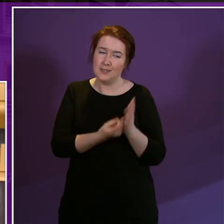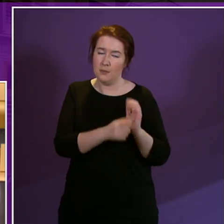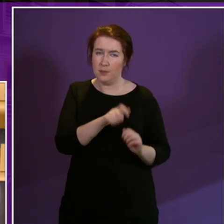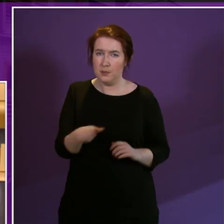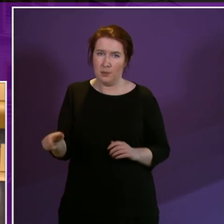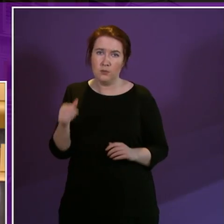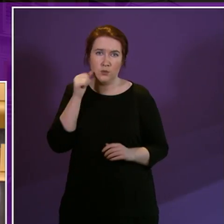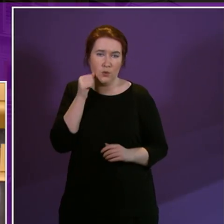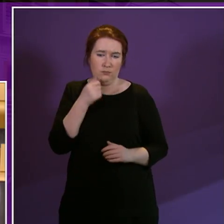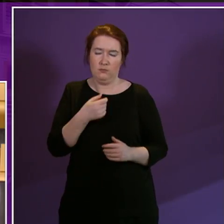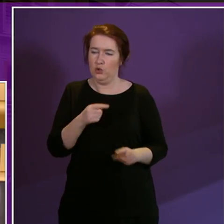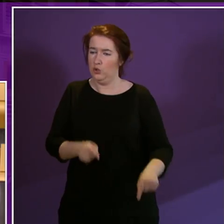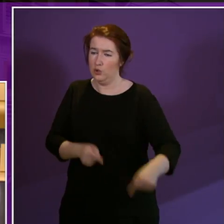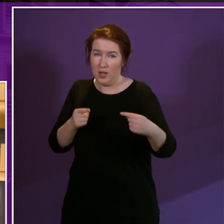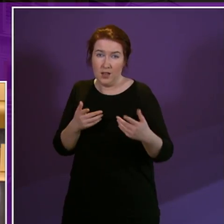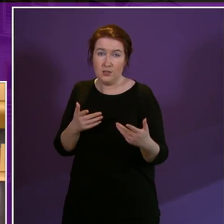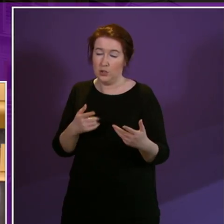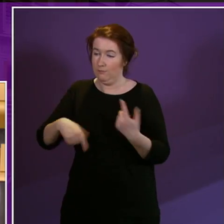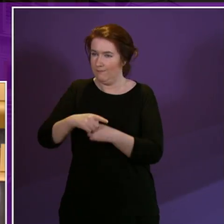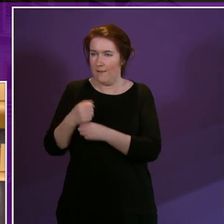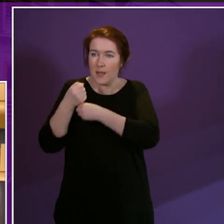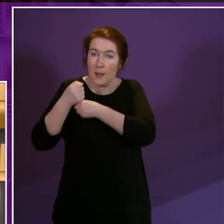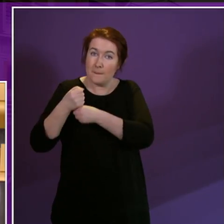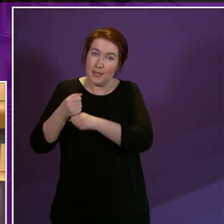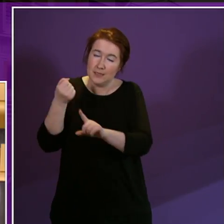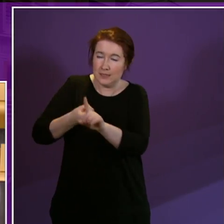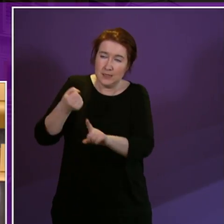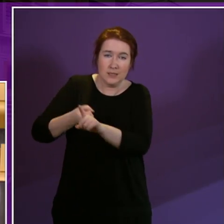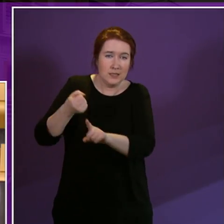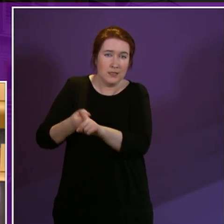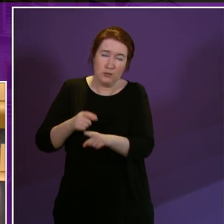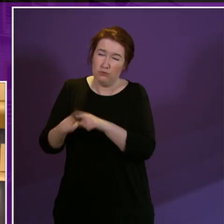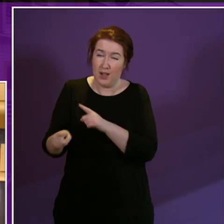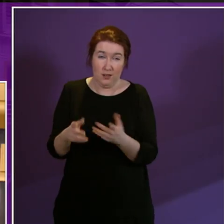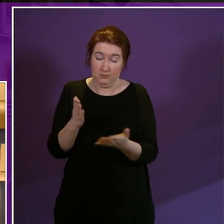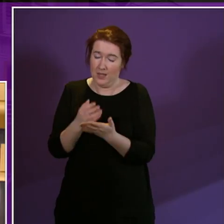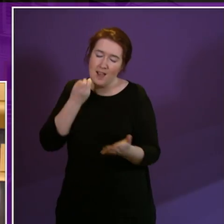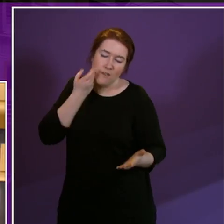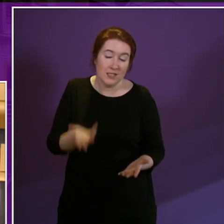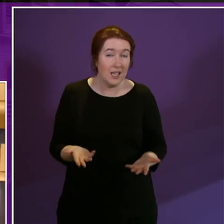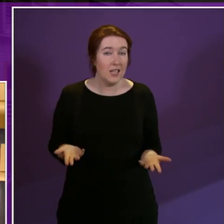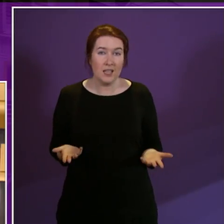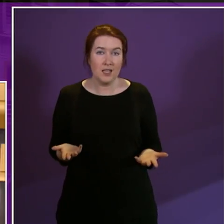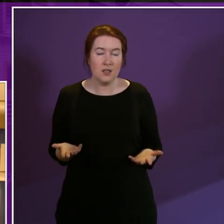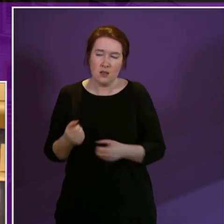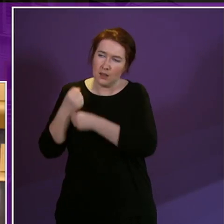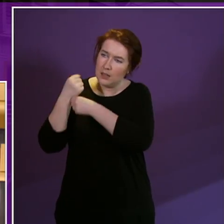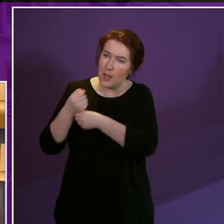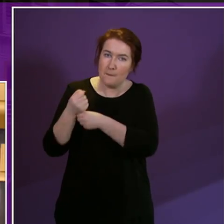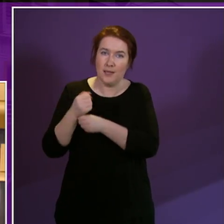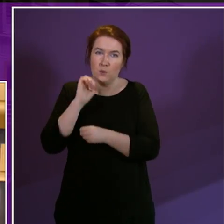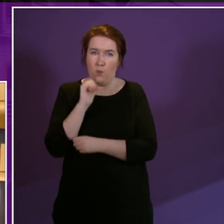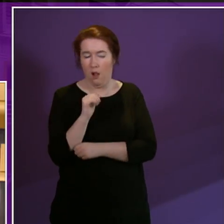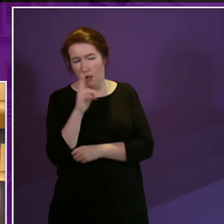people, challenges which campaigners are fighting against every day, campaigners who will be watching